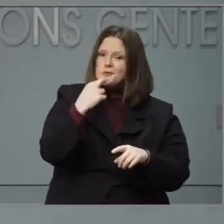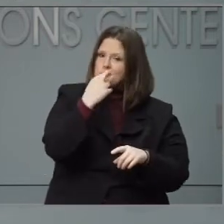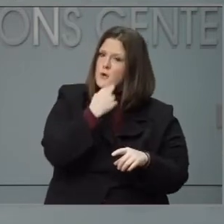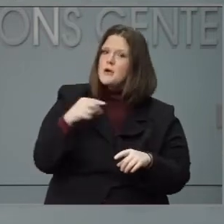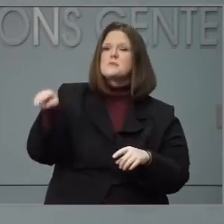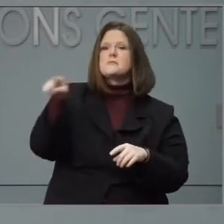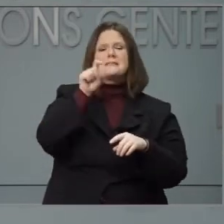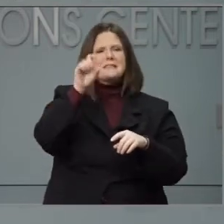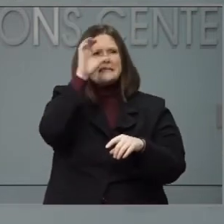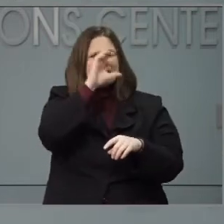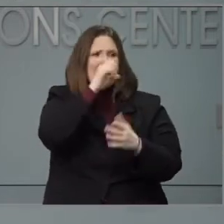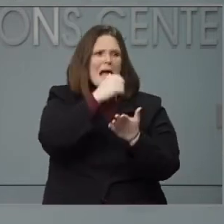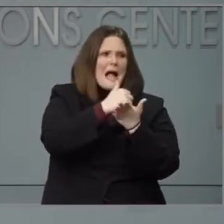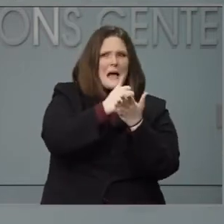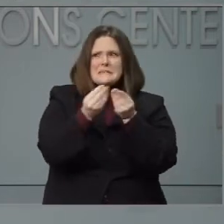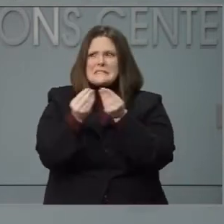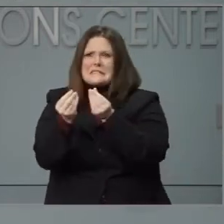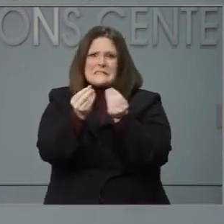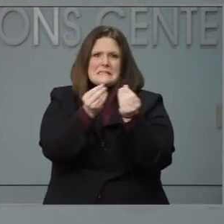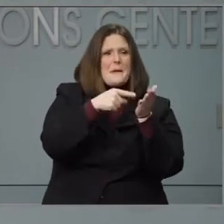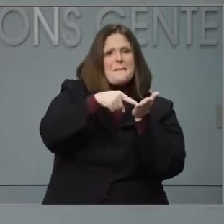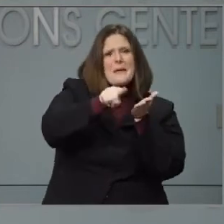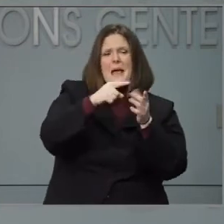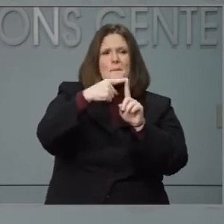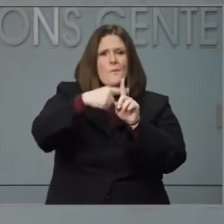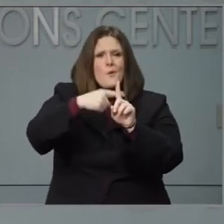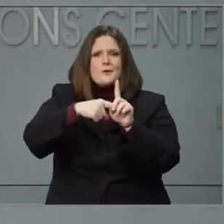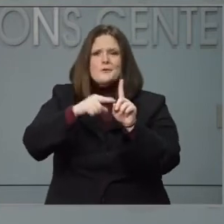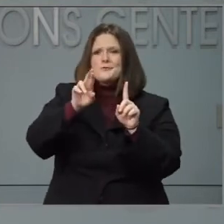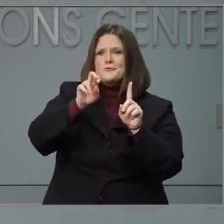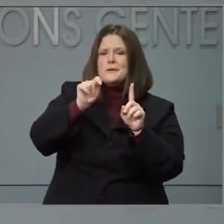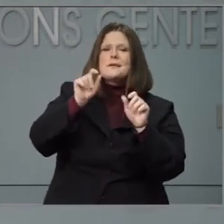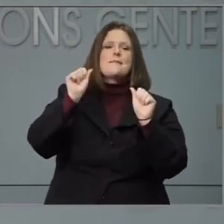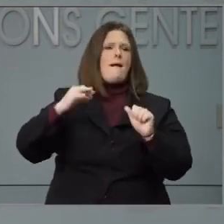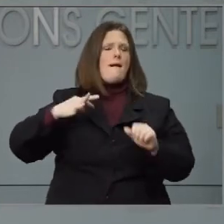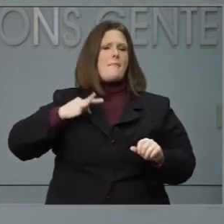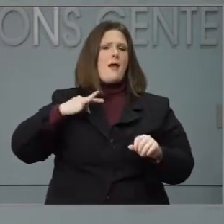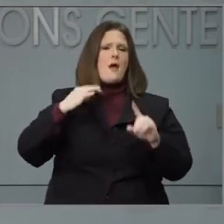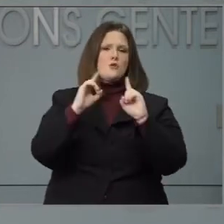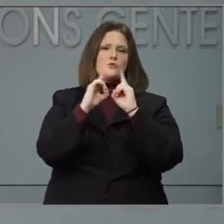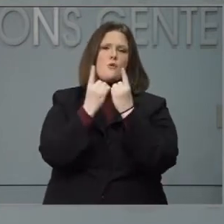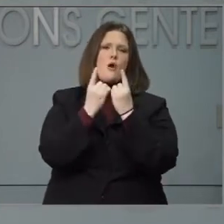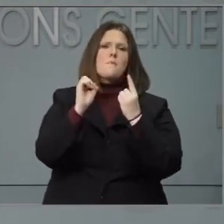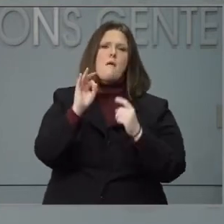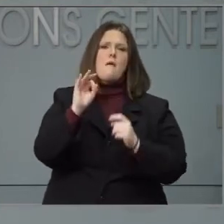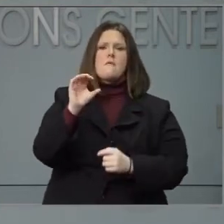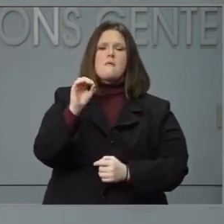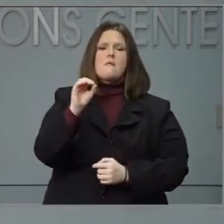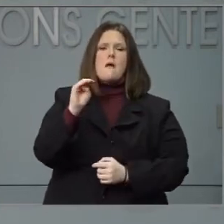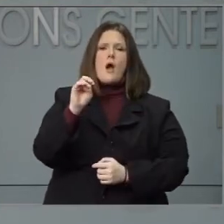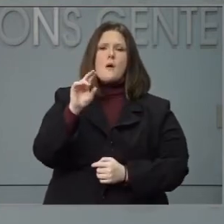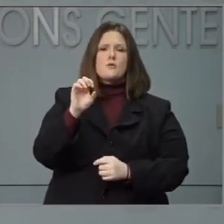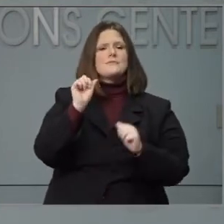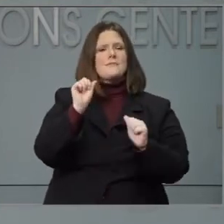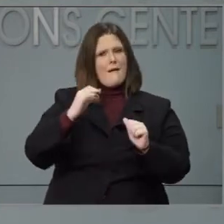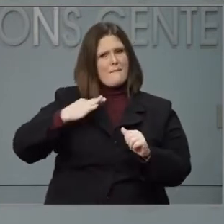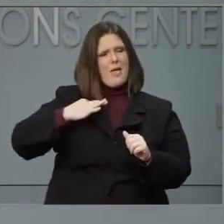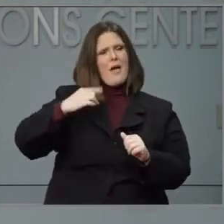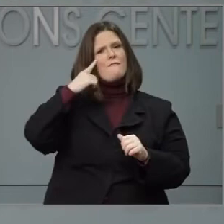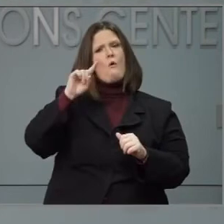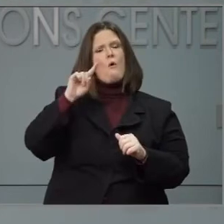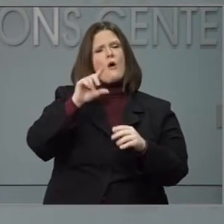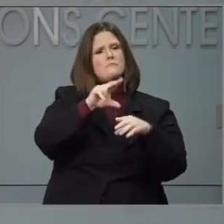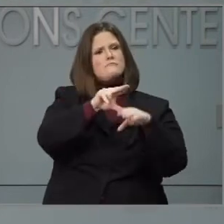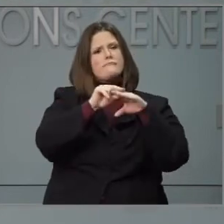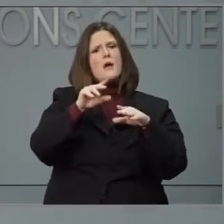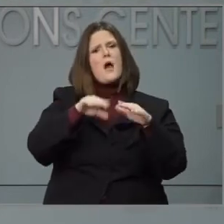mortgage interest may apply to the North Carolina Department of Commerce for up to $20,000. As Dr. Cohen